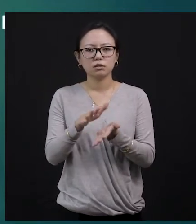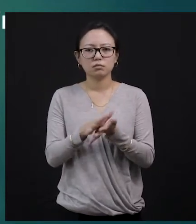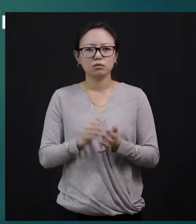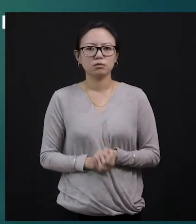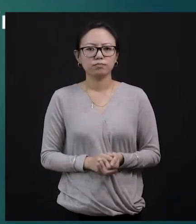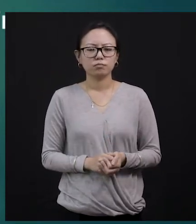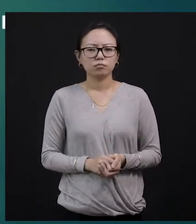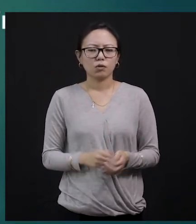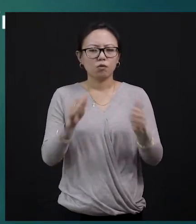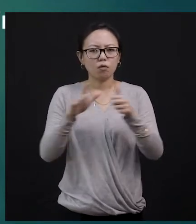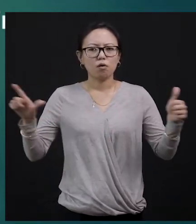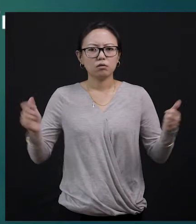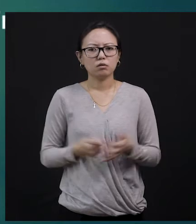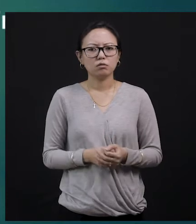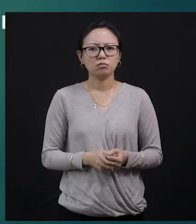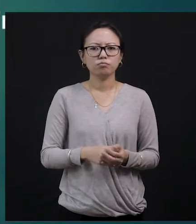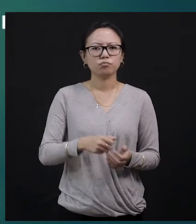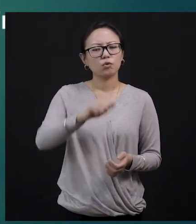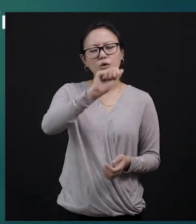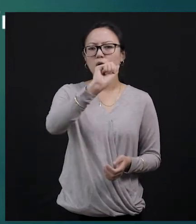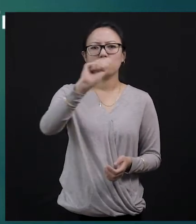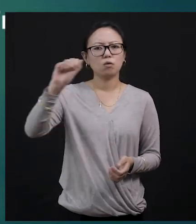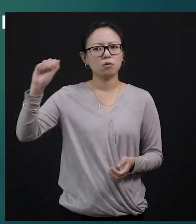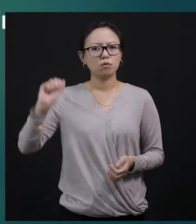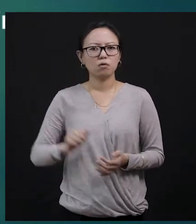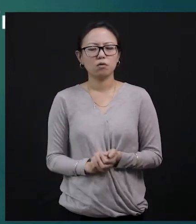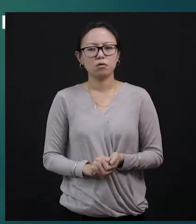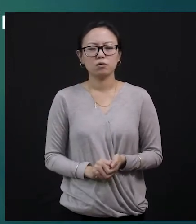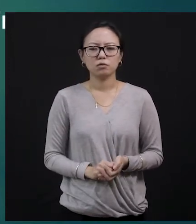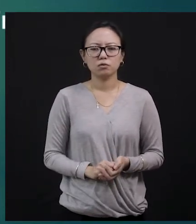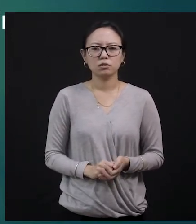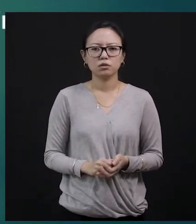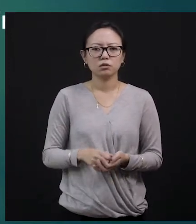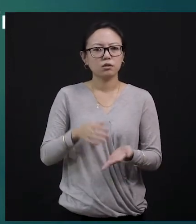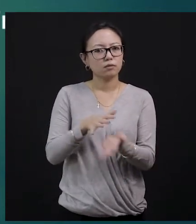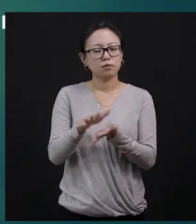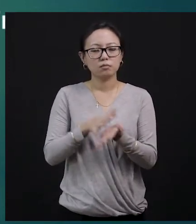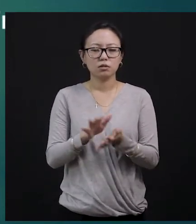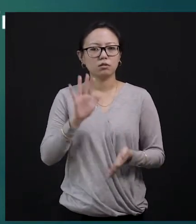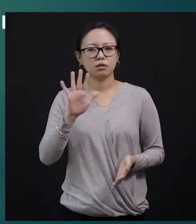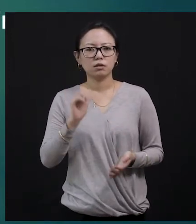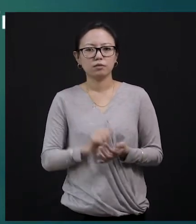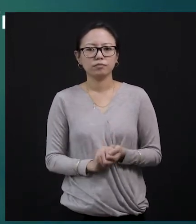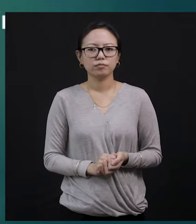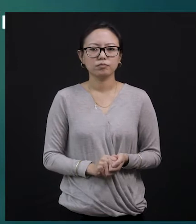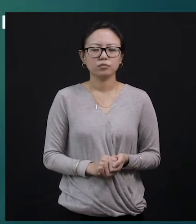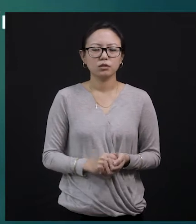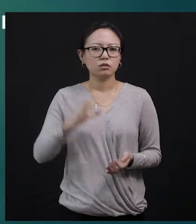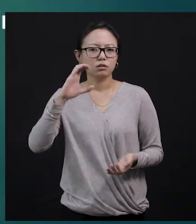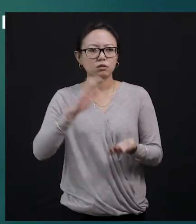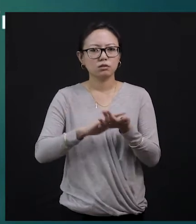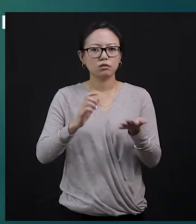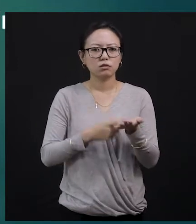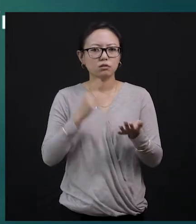festivals to celebrate. For the Christians, we know that Christmas and the Easter becomes a very important festival for each